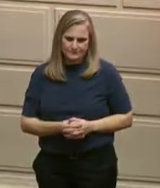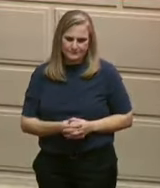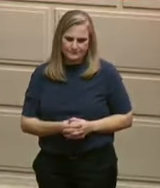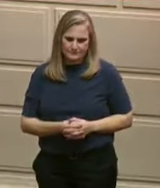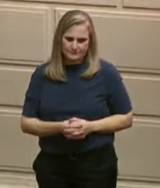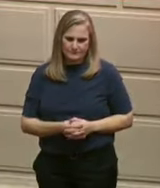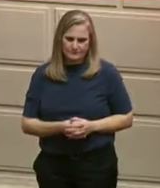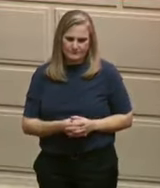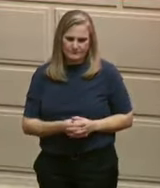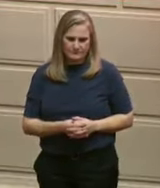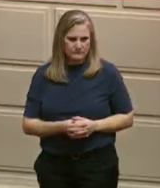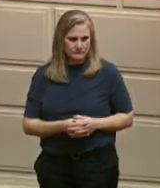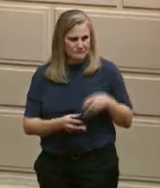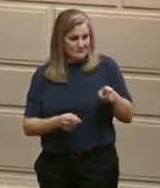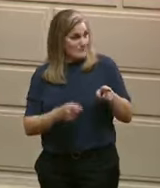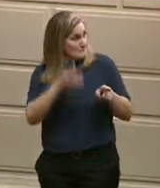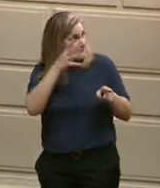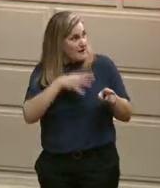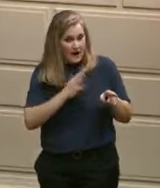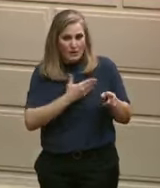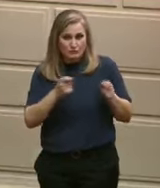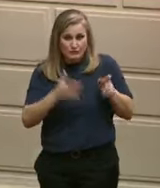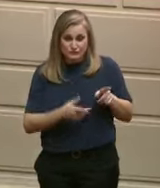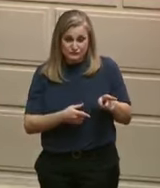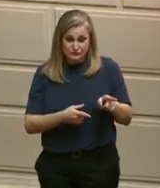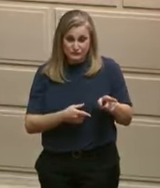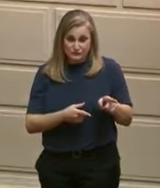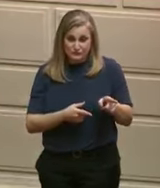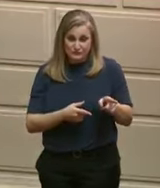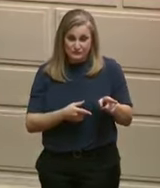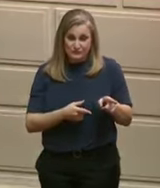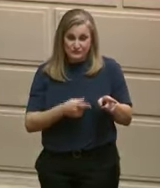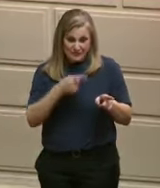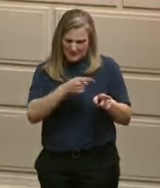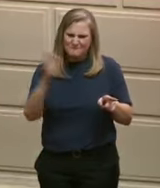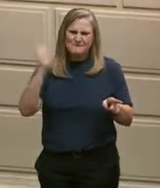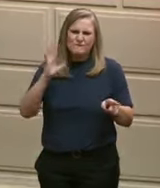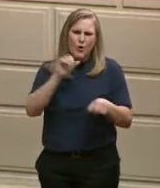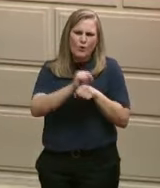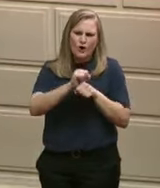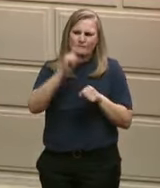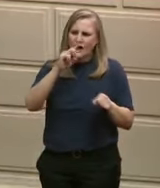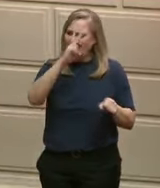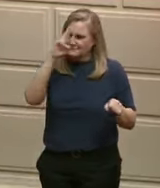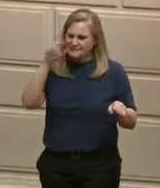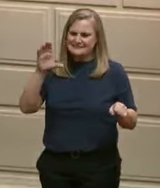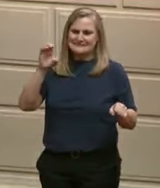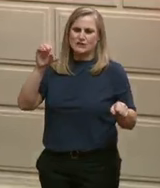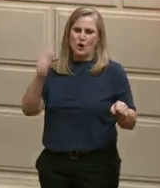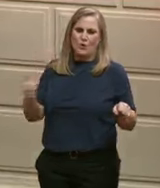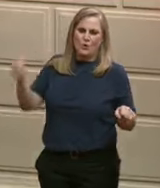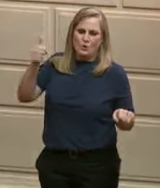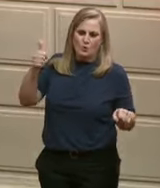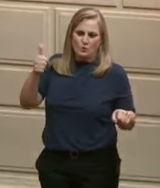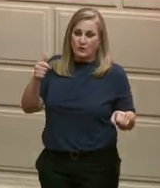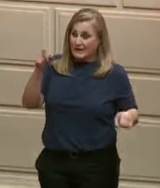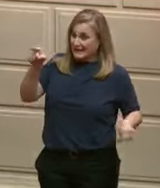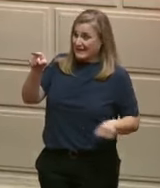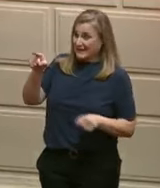He is a former CEO of Landmark Medical Center, where he led a significant turnaround,